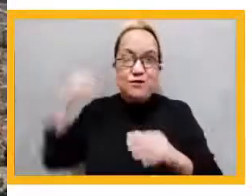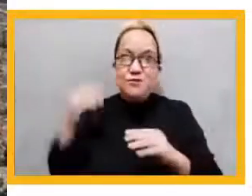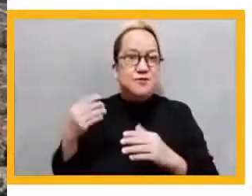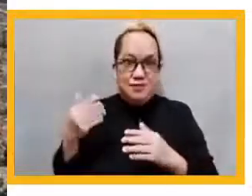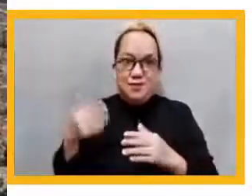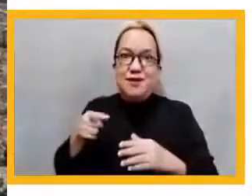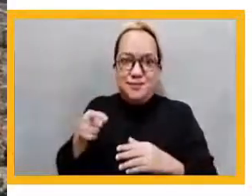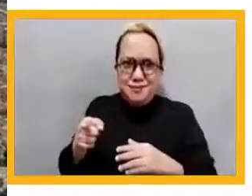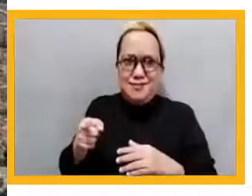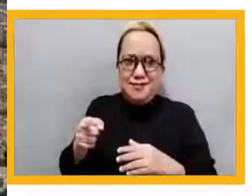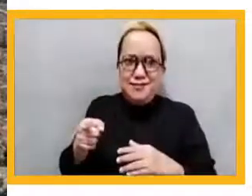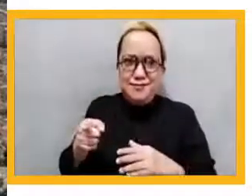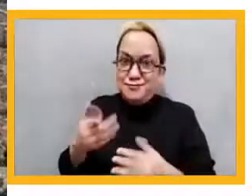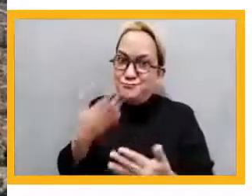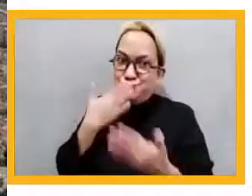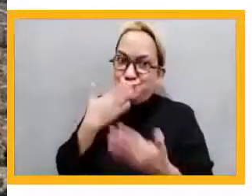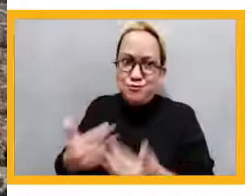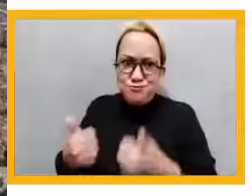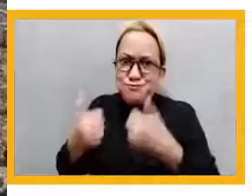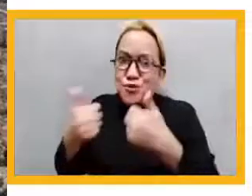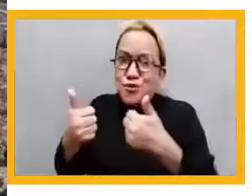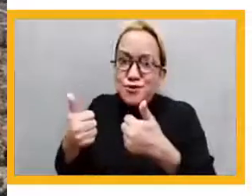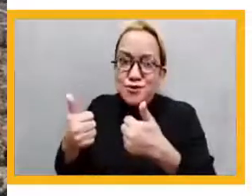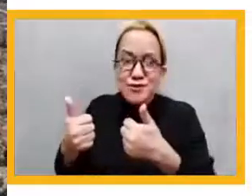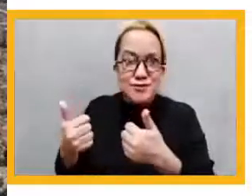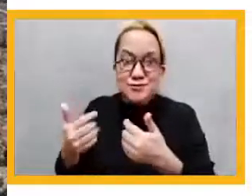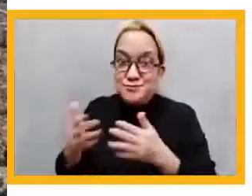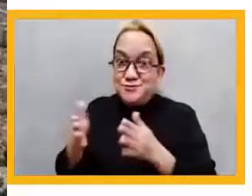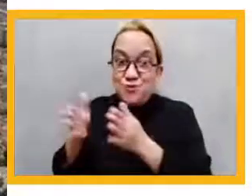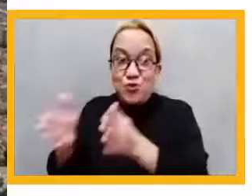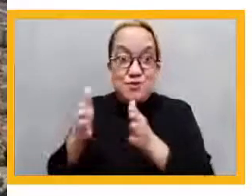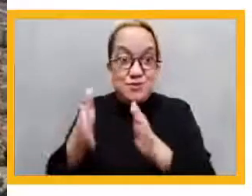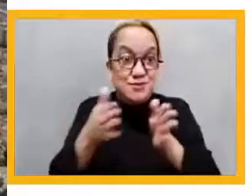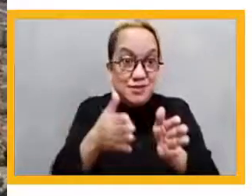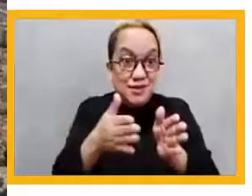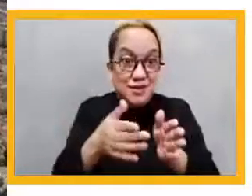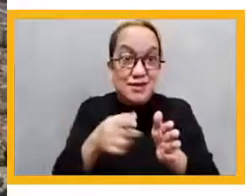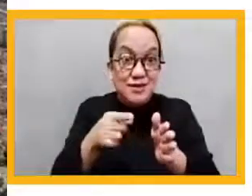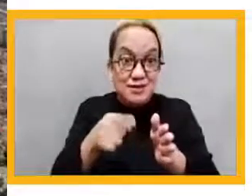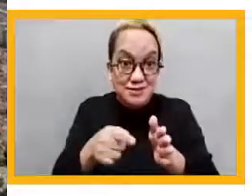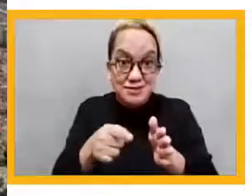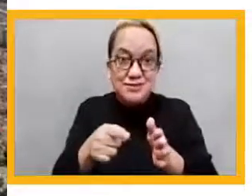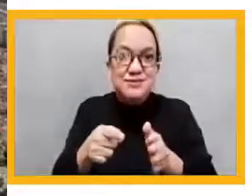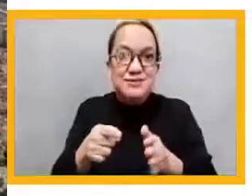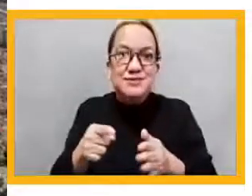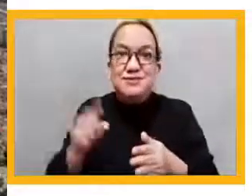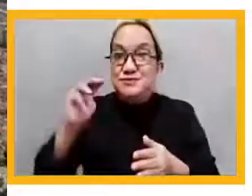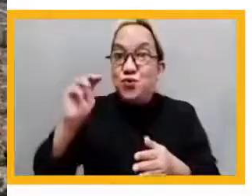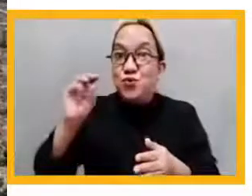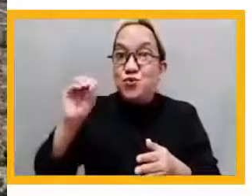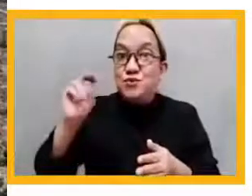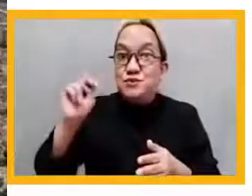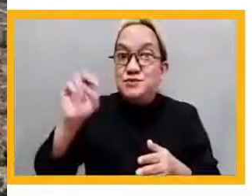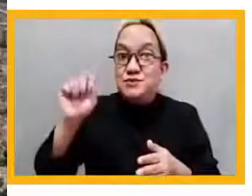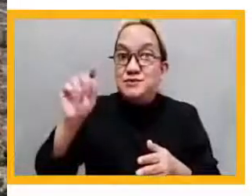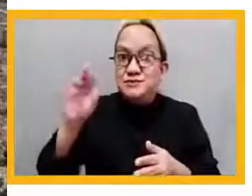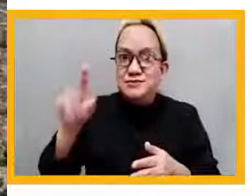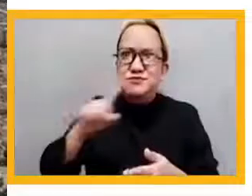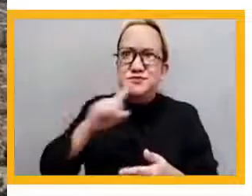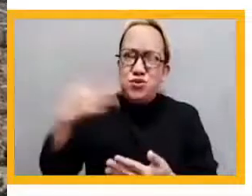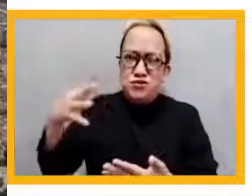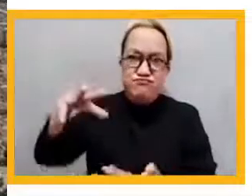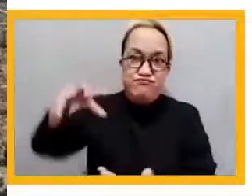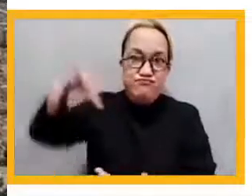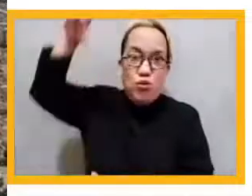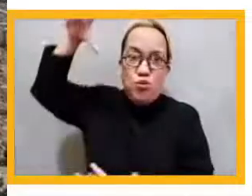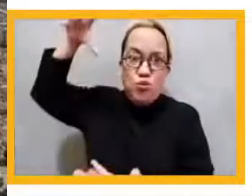of John Dewey. But these ideas came to the elite schools in Latin America. So this is why it's so important, the case of Escuela Nueva,